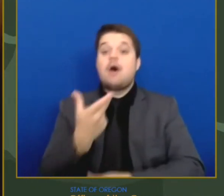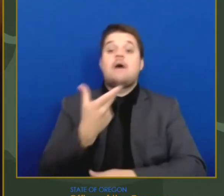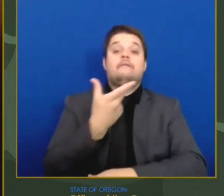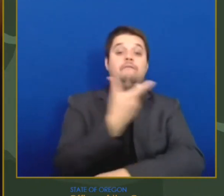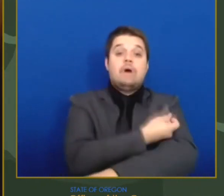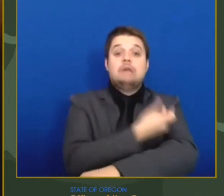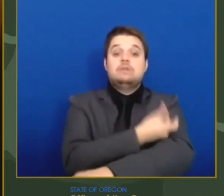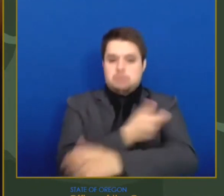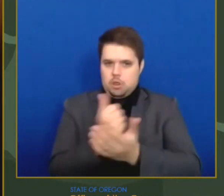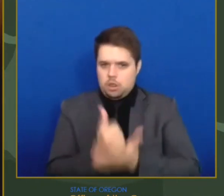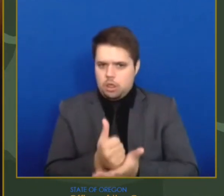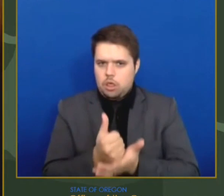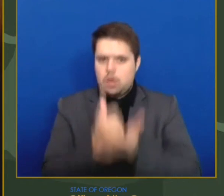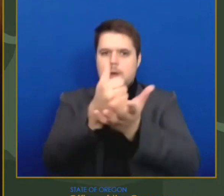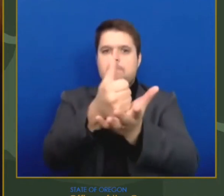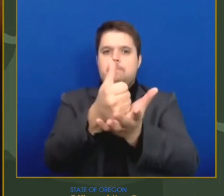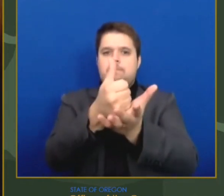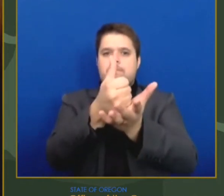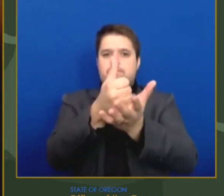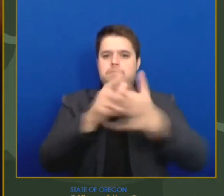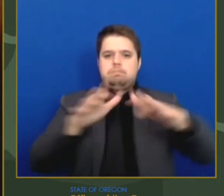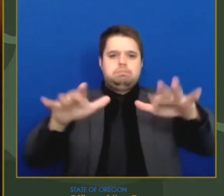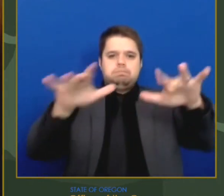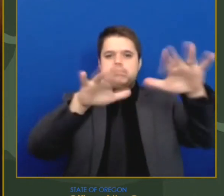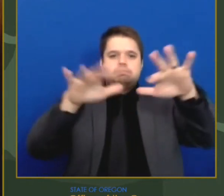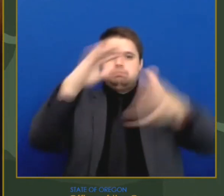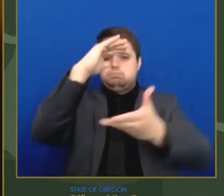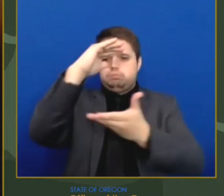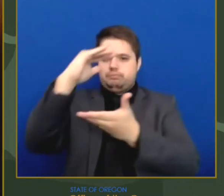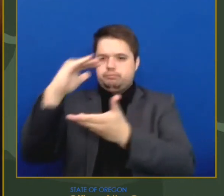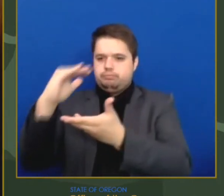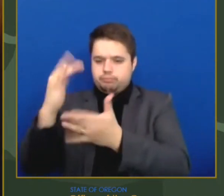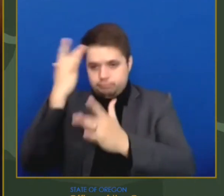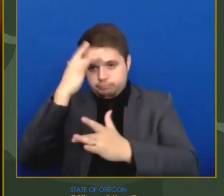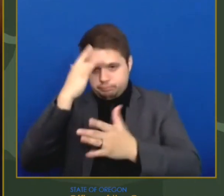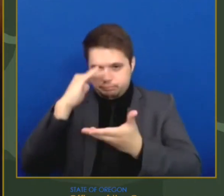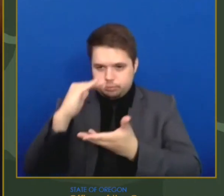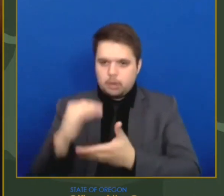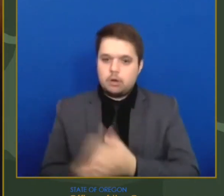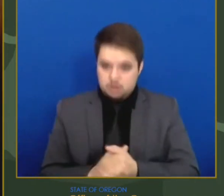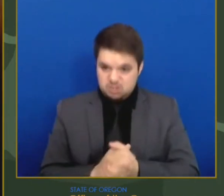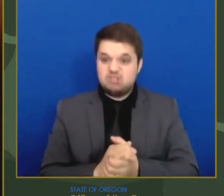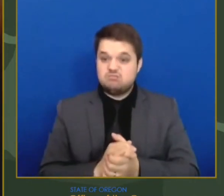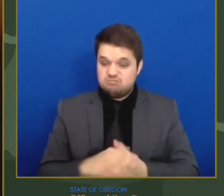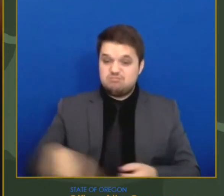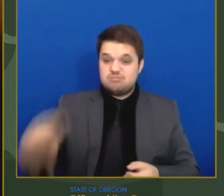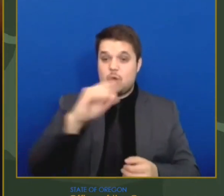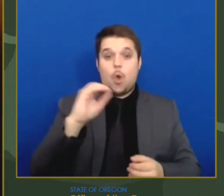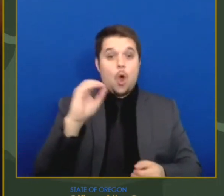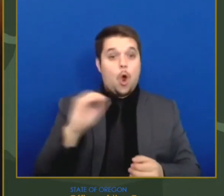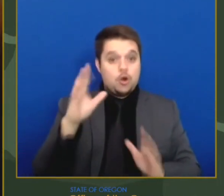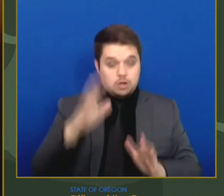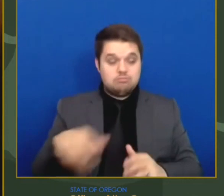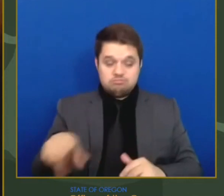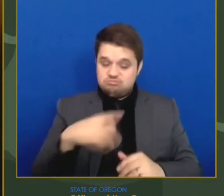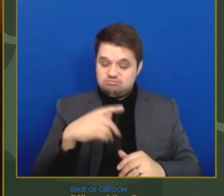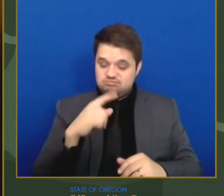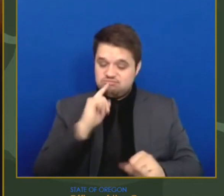This is the result of the continued work all Oregonians are taking to protect themselves and their families. So thank you.